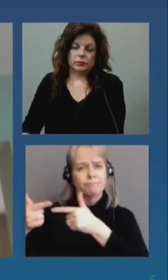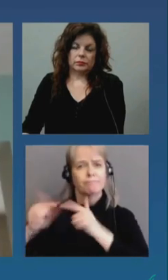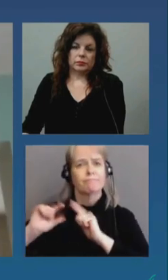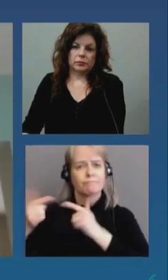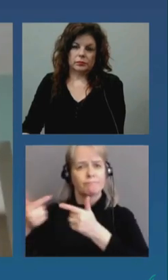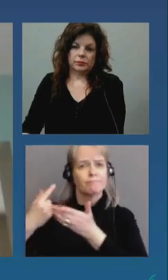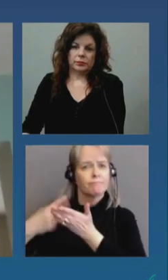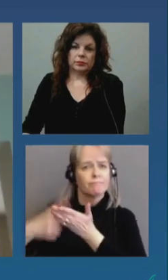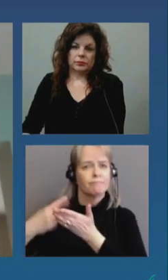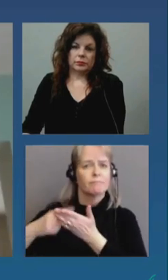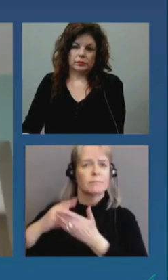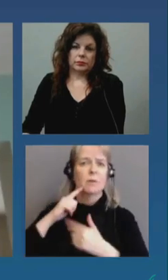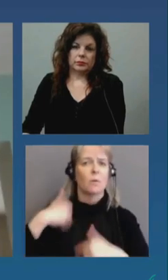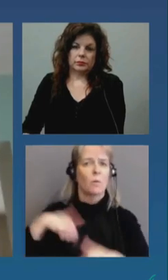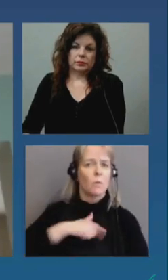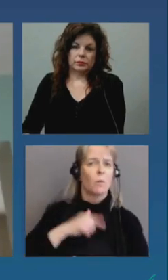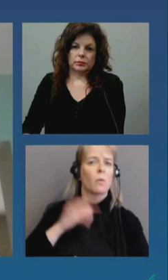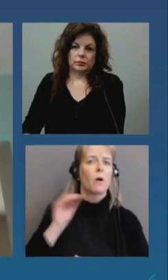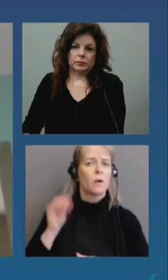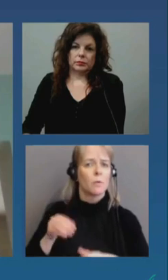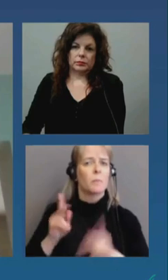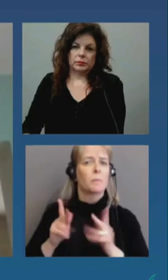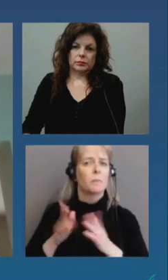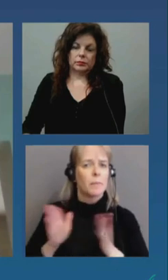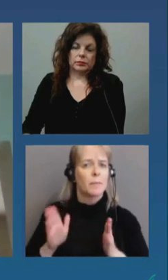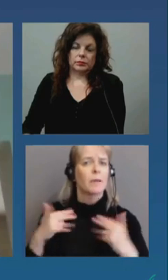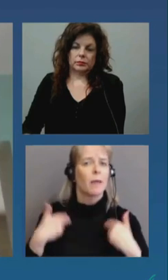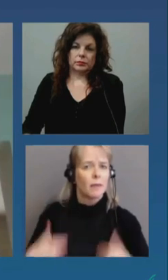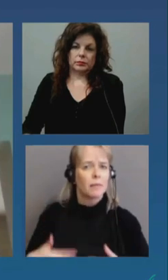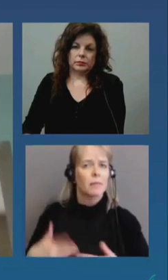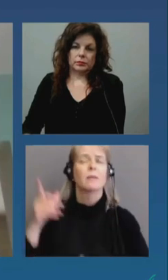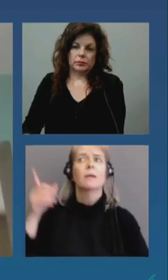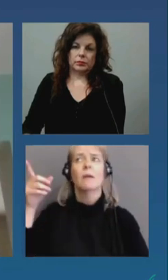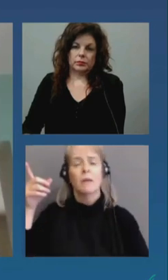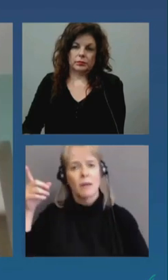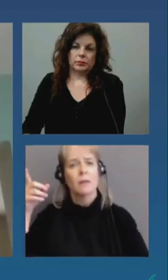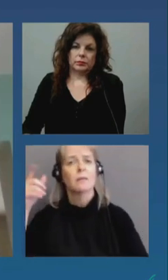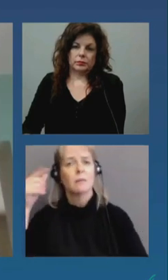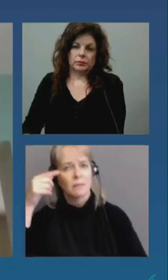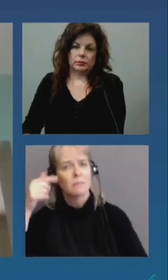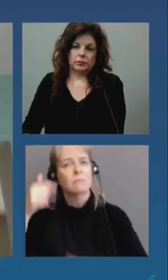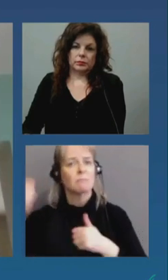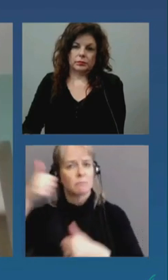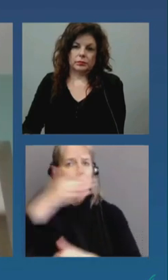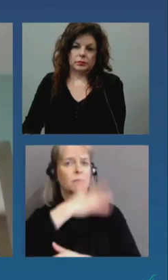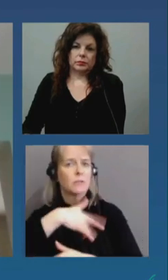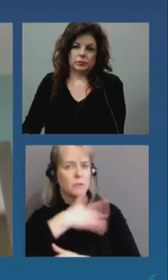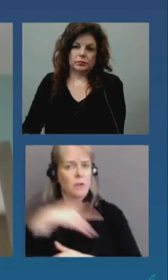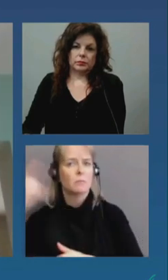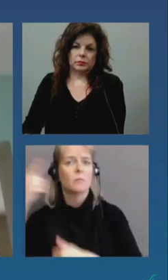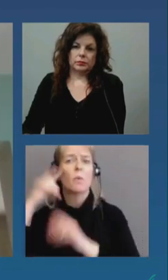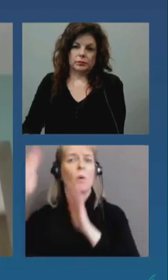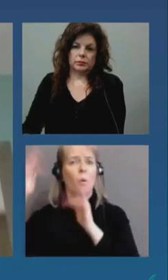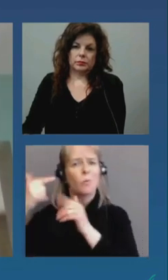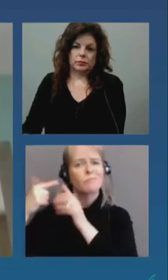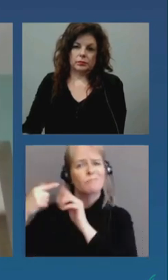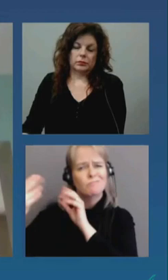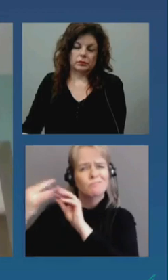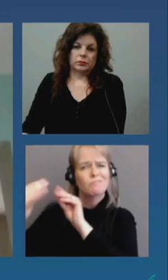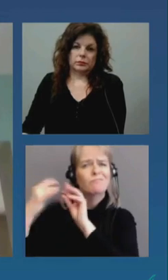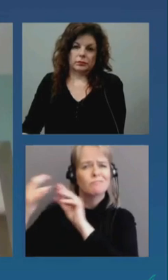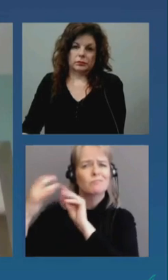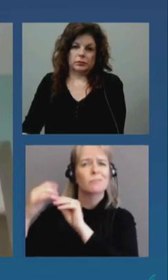we're hopeful they'll see the sense of what we're proposing there were stricter uh definitions uh previously